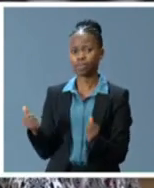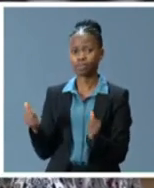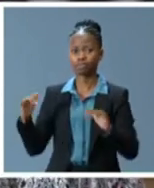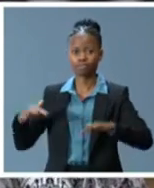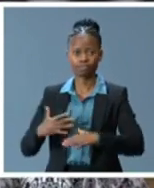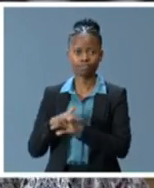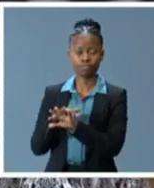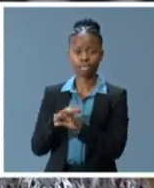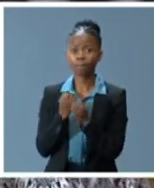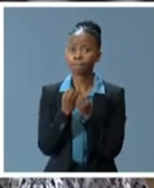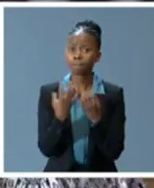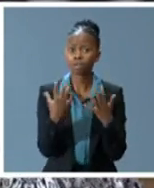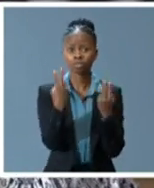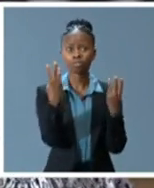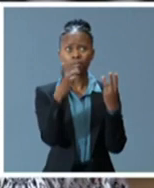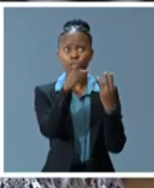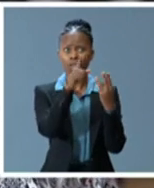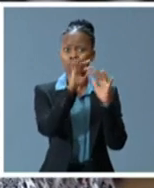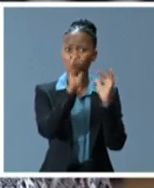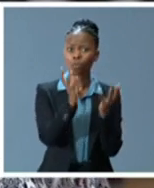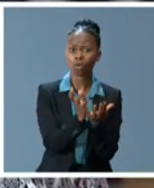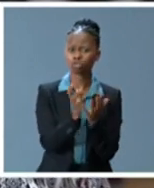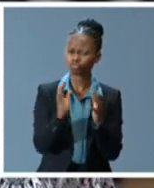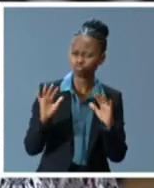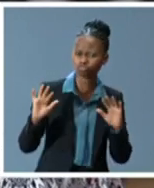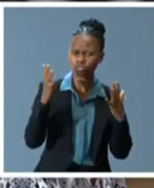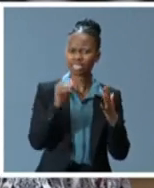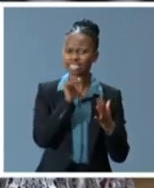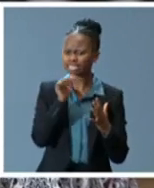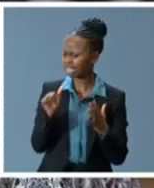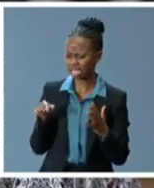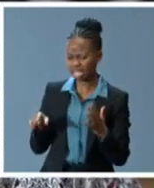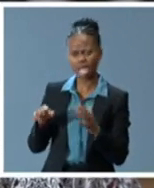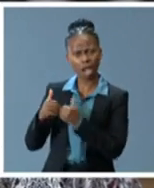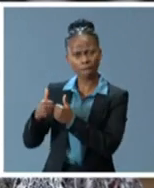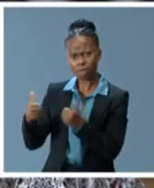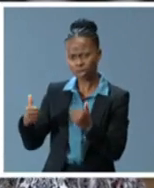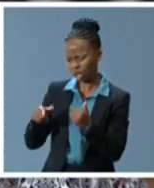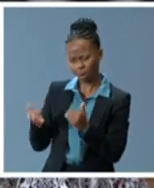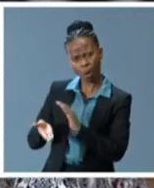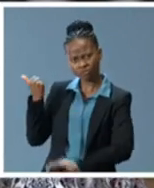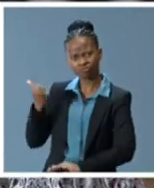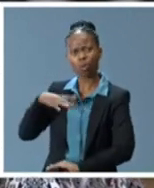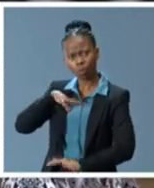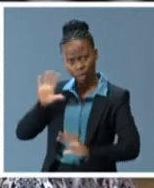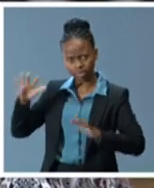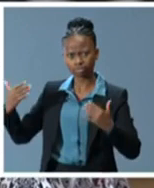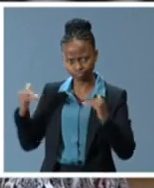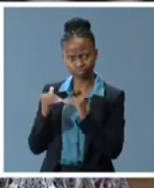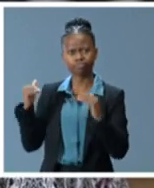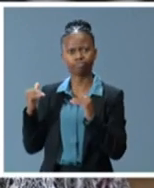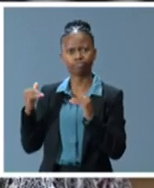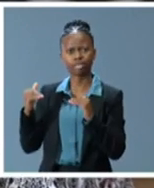world cheered and appeared to condemn apartheid all at once. They got richer